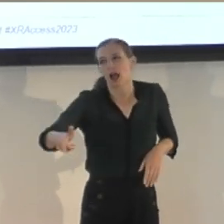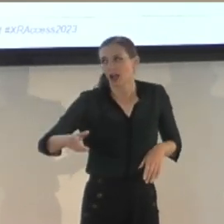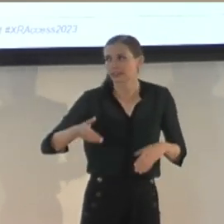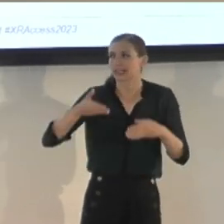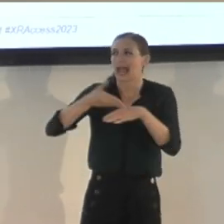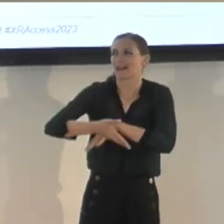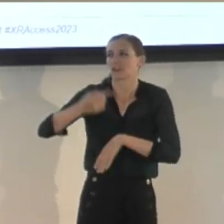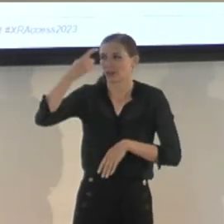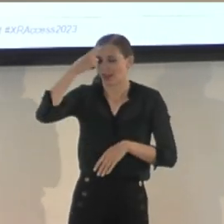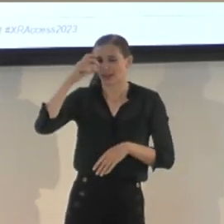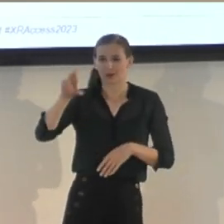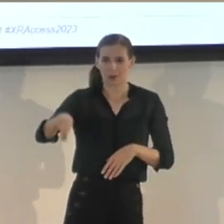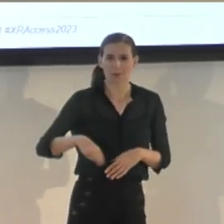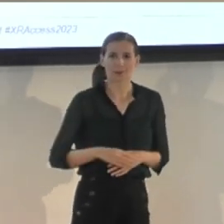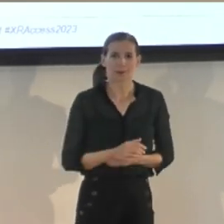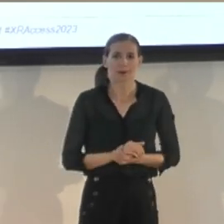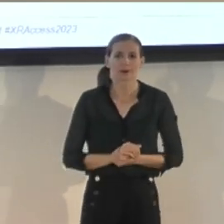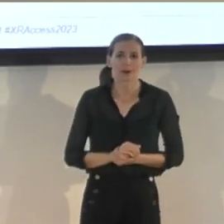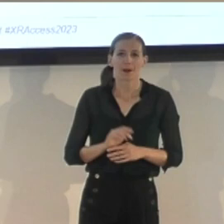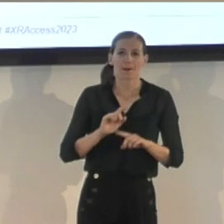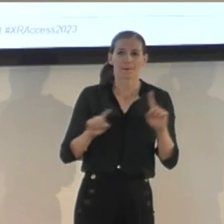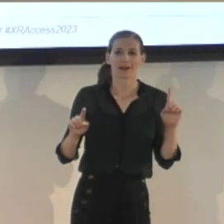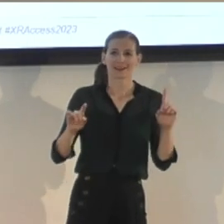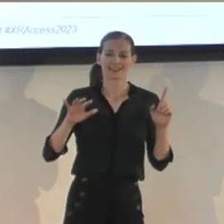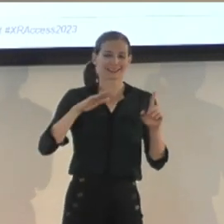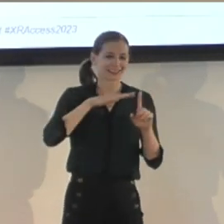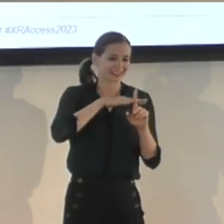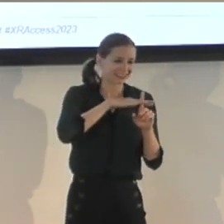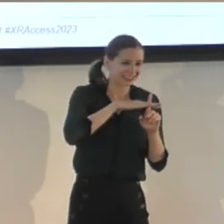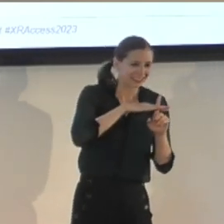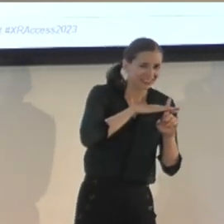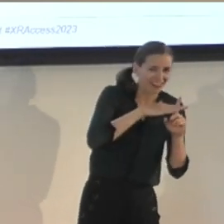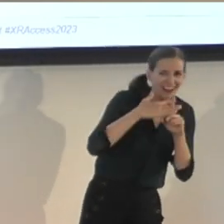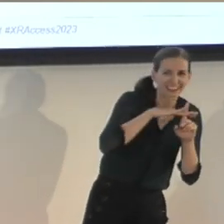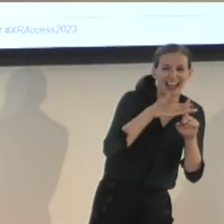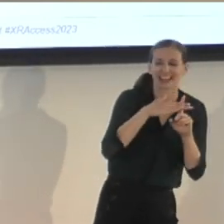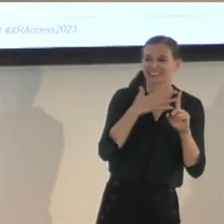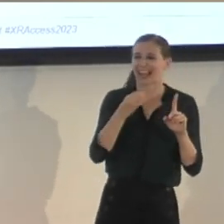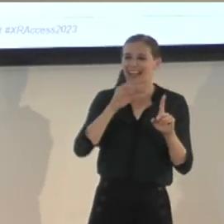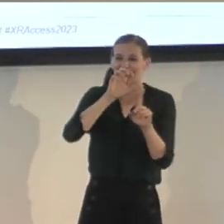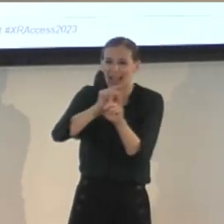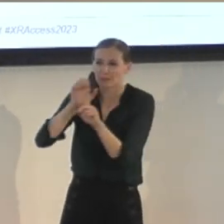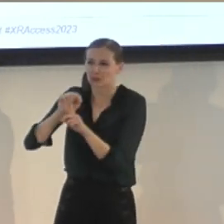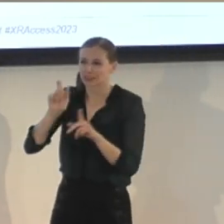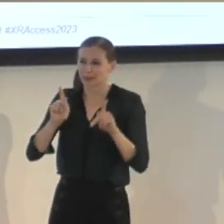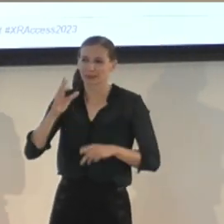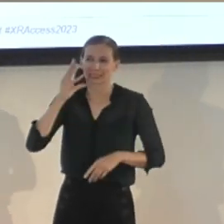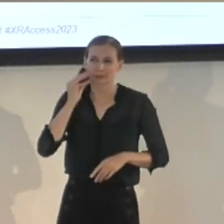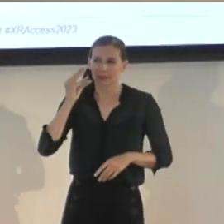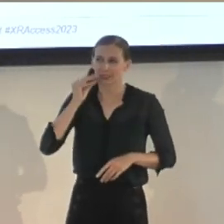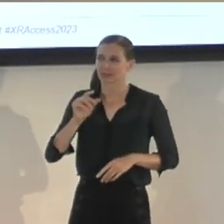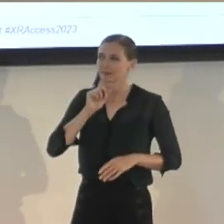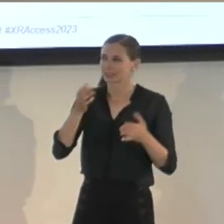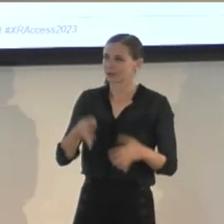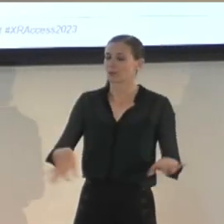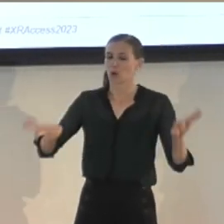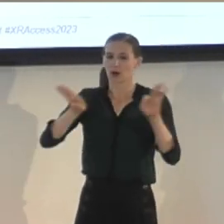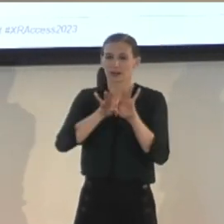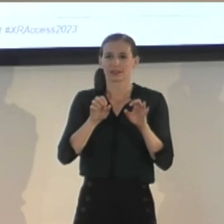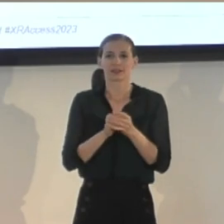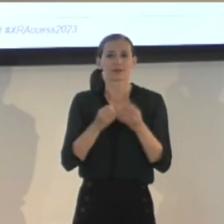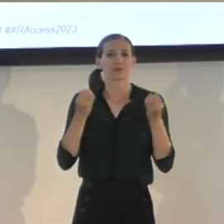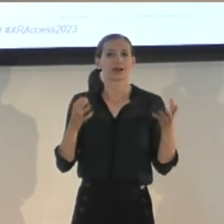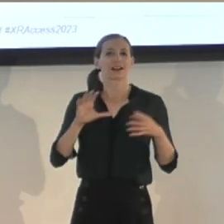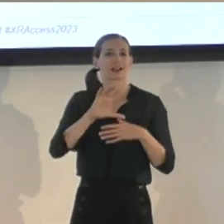call, just to import some context in capturing that. I've been working with this methodology that a lot of companies in a lot of